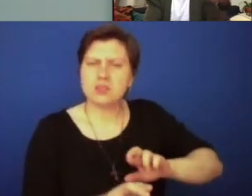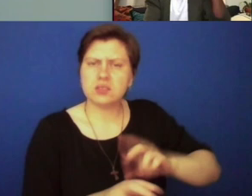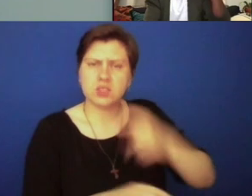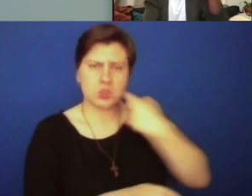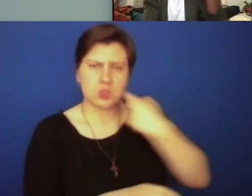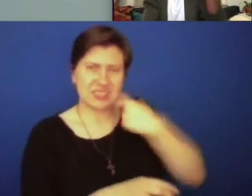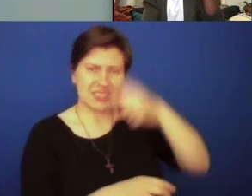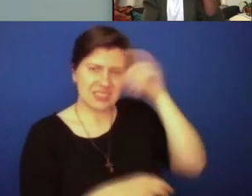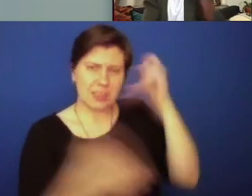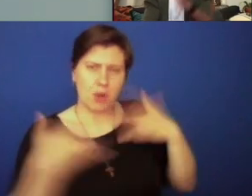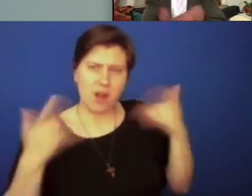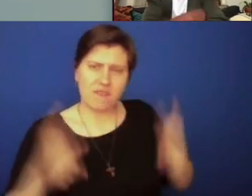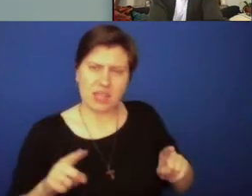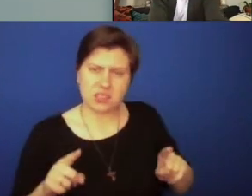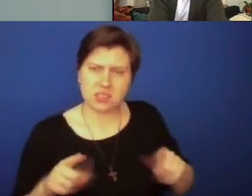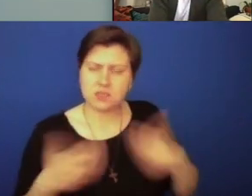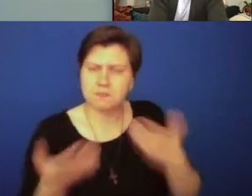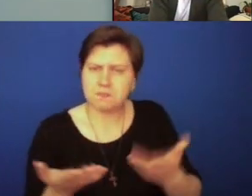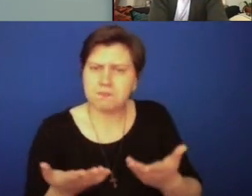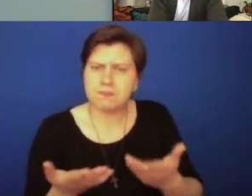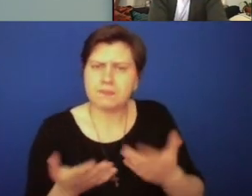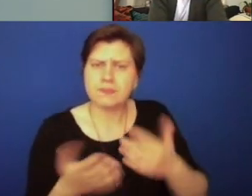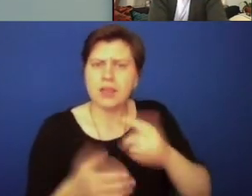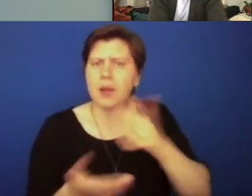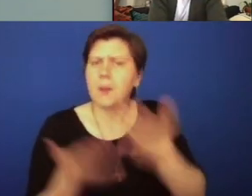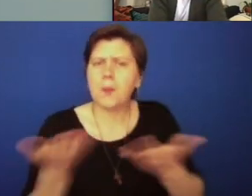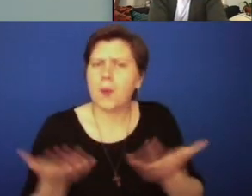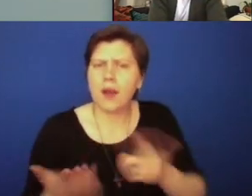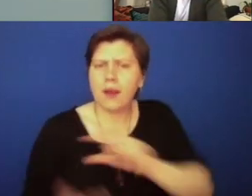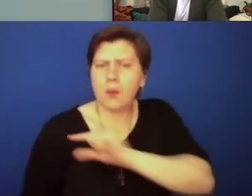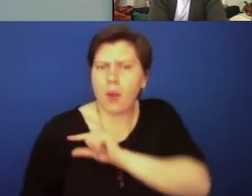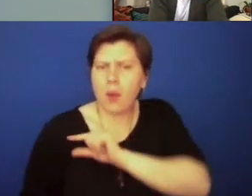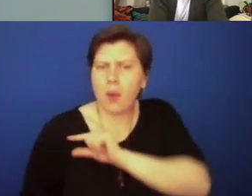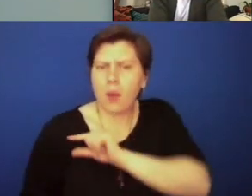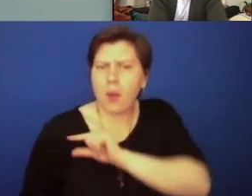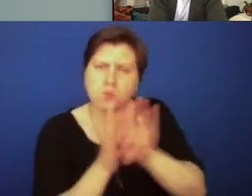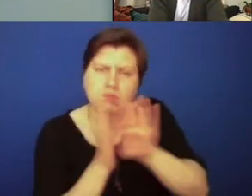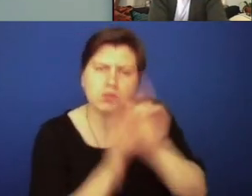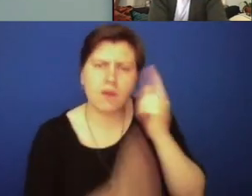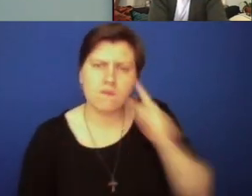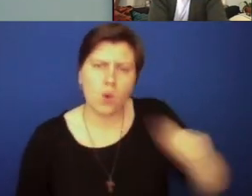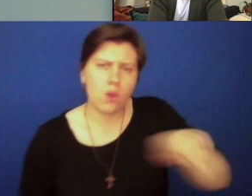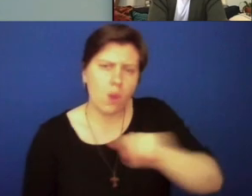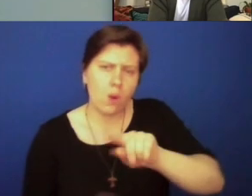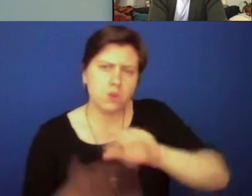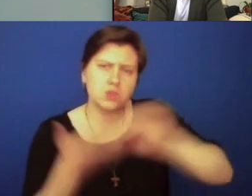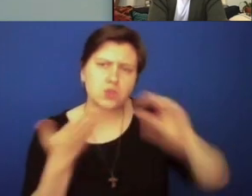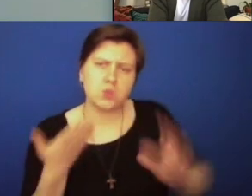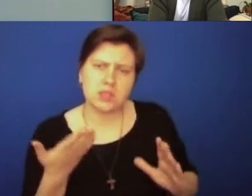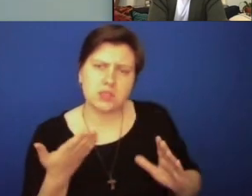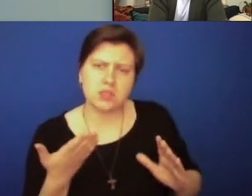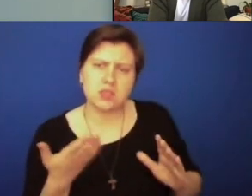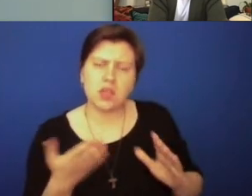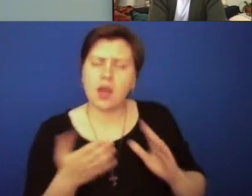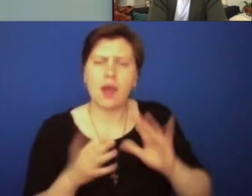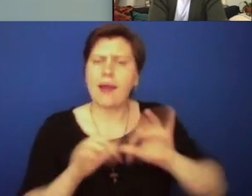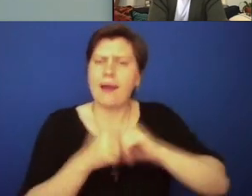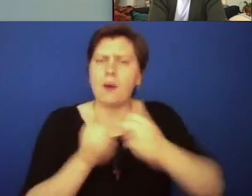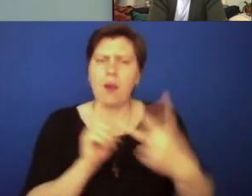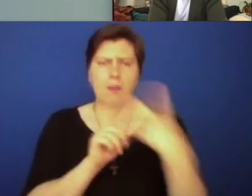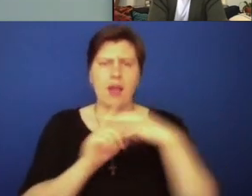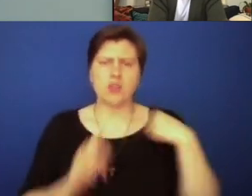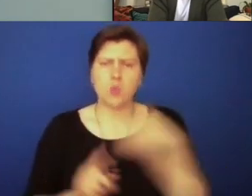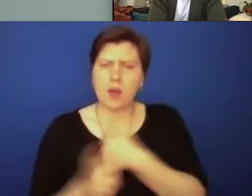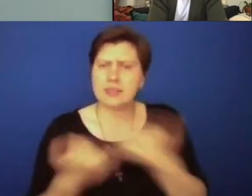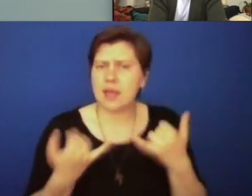the murder of George Floyd? What are some of those qualities you're trying to cultivate in their hearts and minds, and maybe those qualities that could apply to us in this